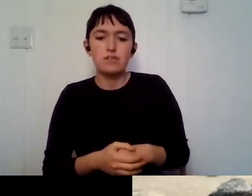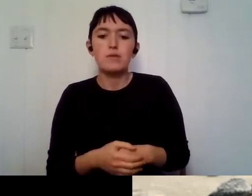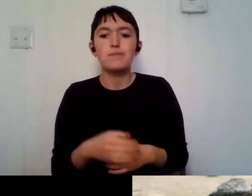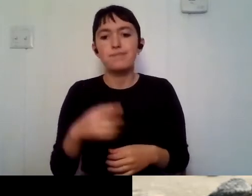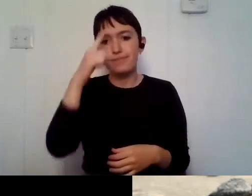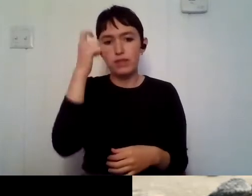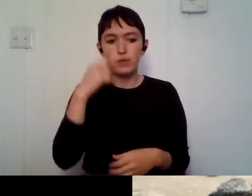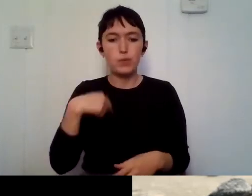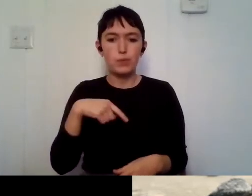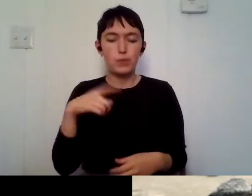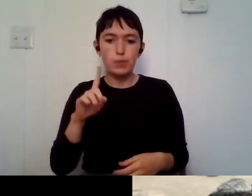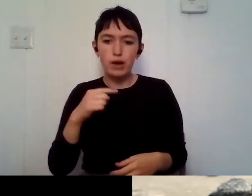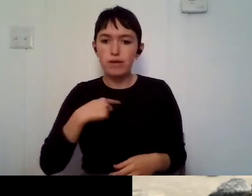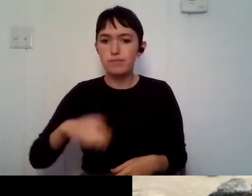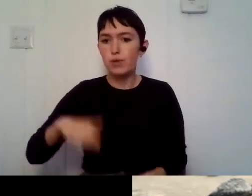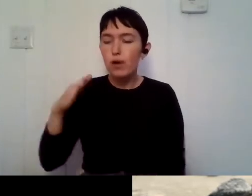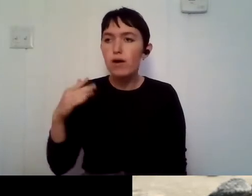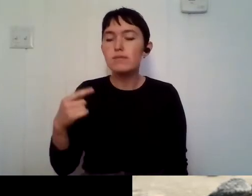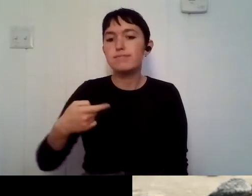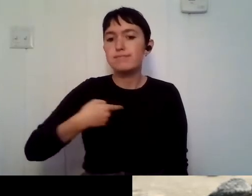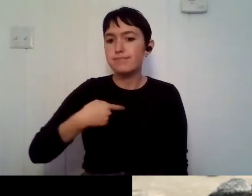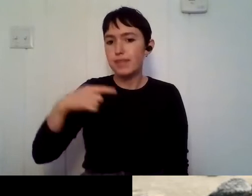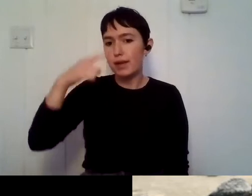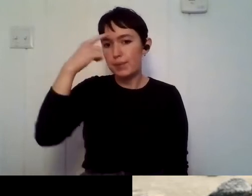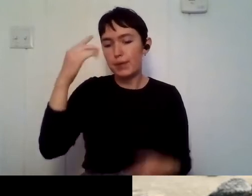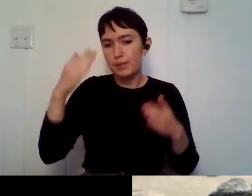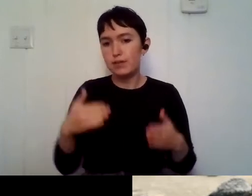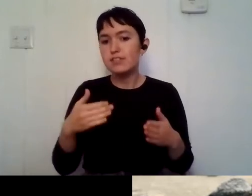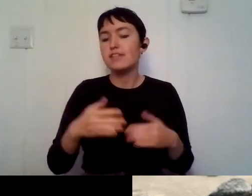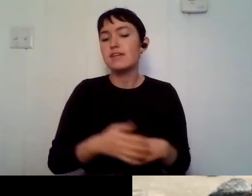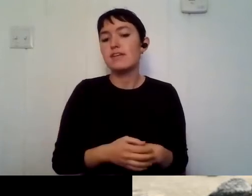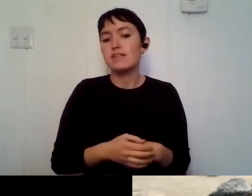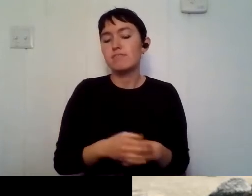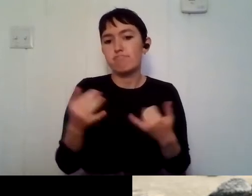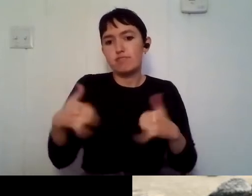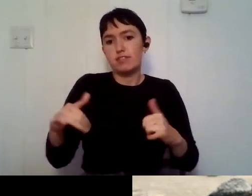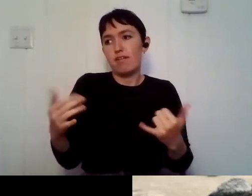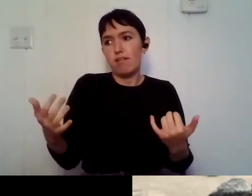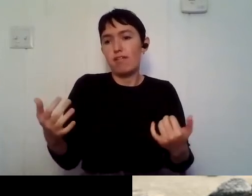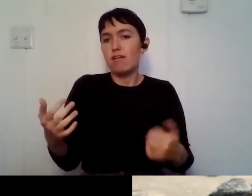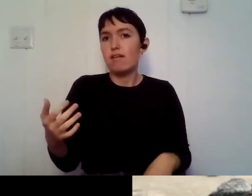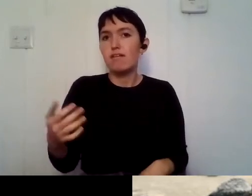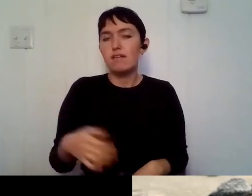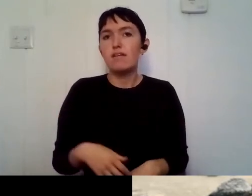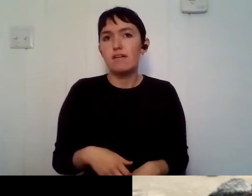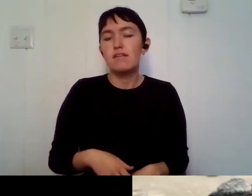and, um, being a black person, um, in this field. Um, it's, there's definitely